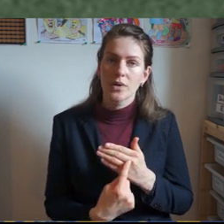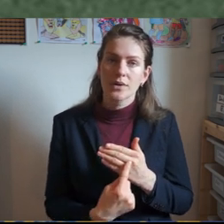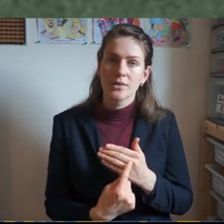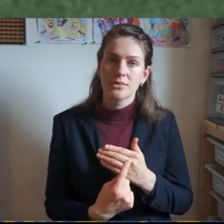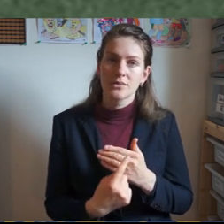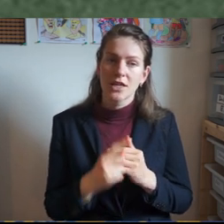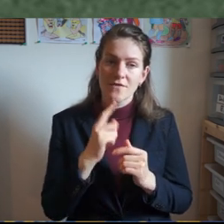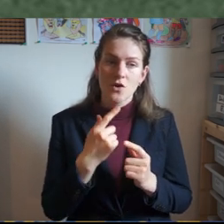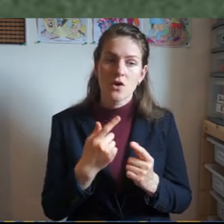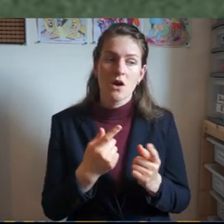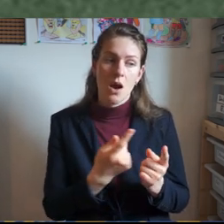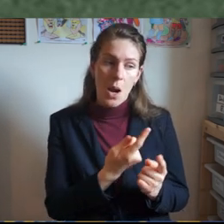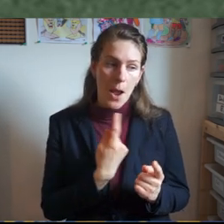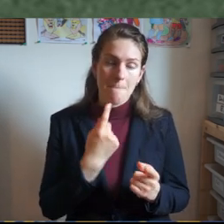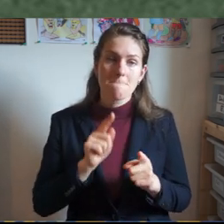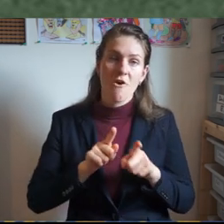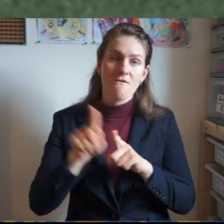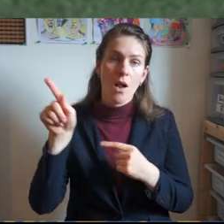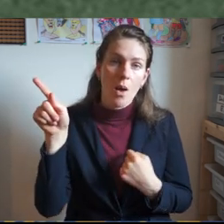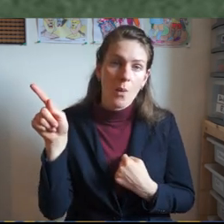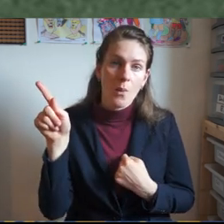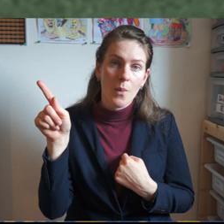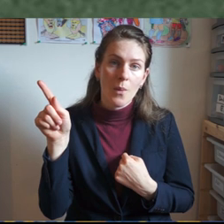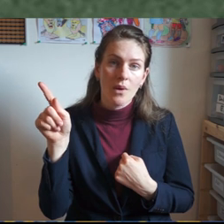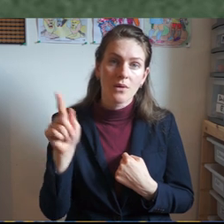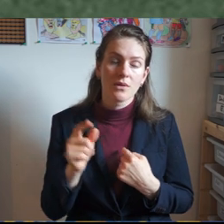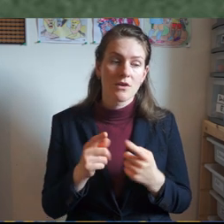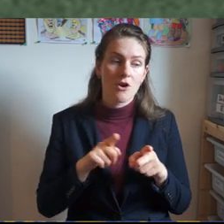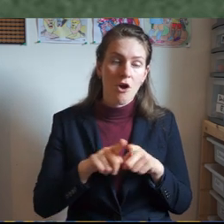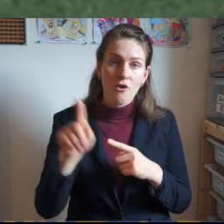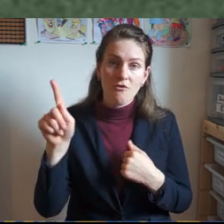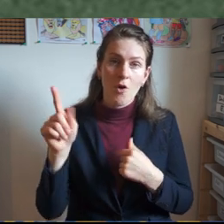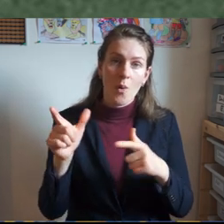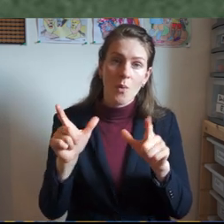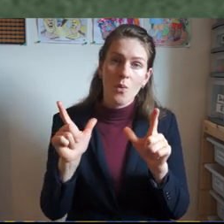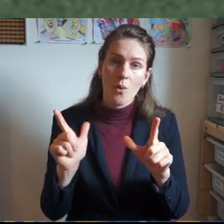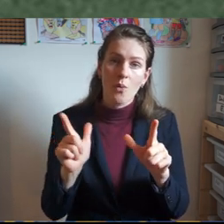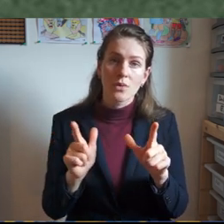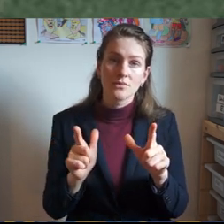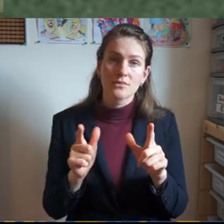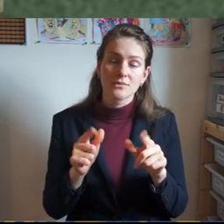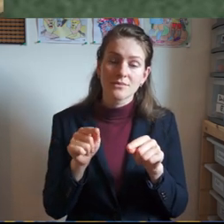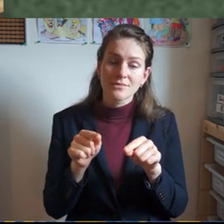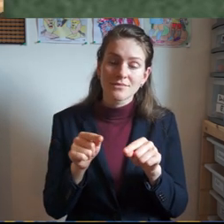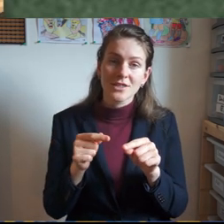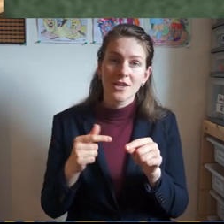see coming and following the Lord that's where eternal life is and so this young man do you